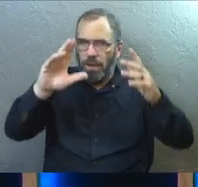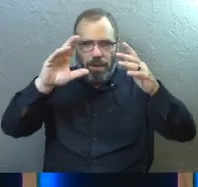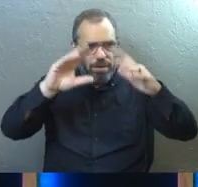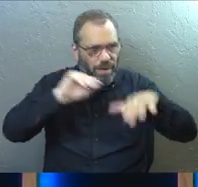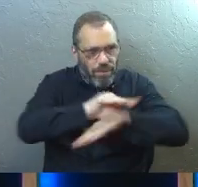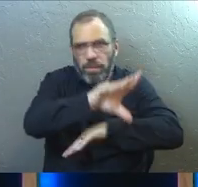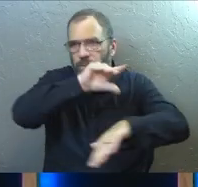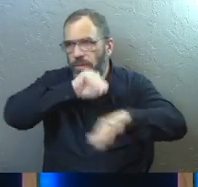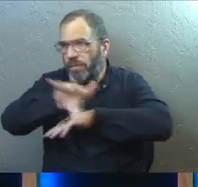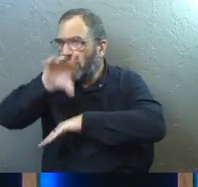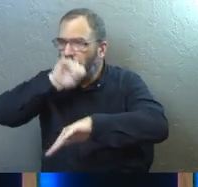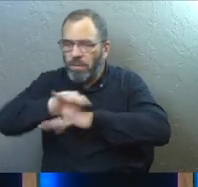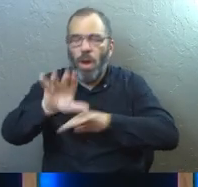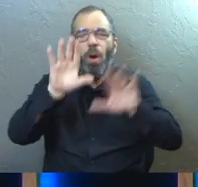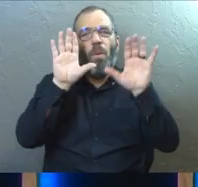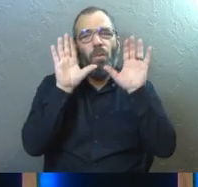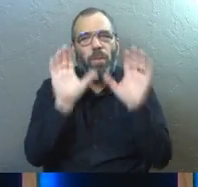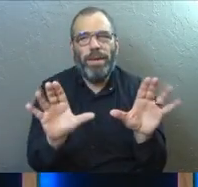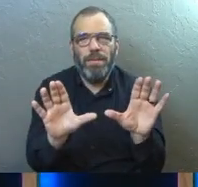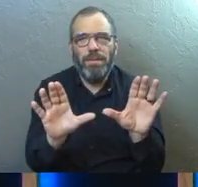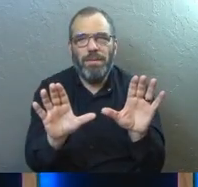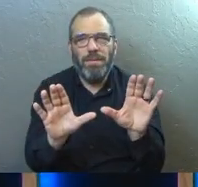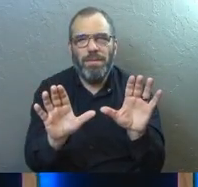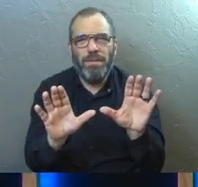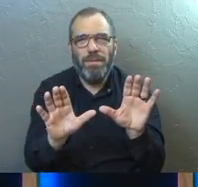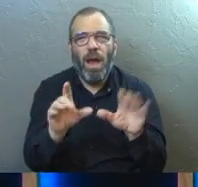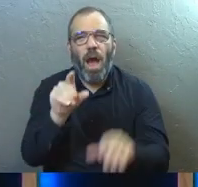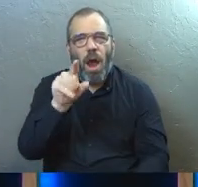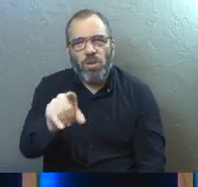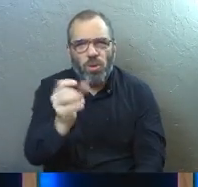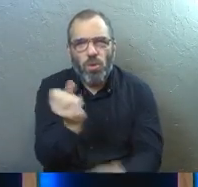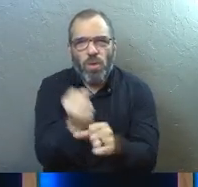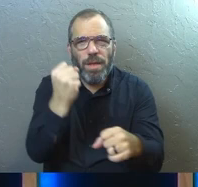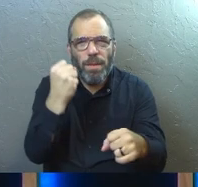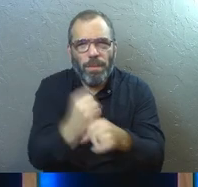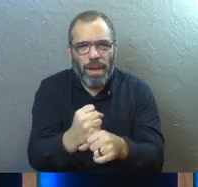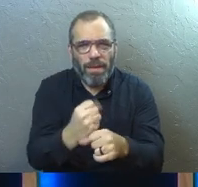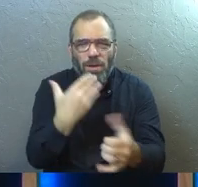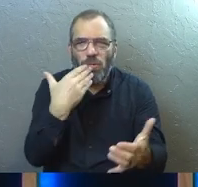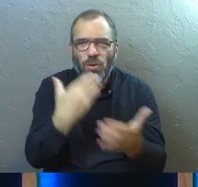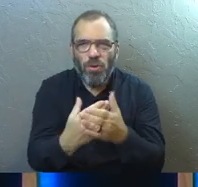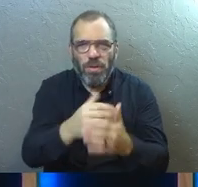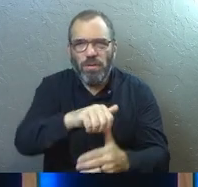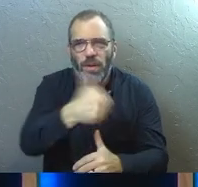influence all these people. Stop and ask yourself, am I going to reproduce something good?